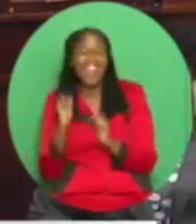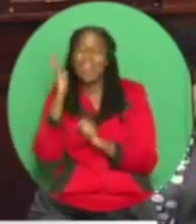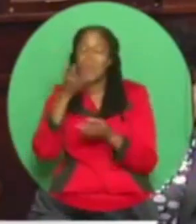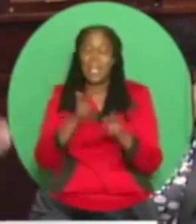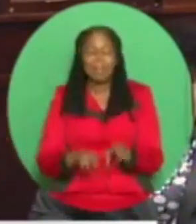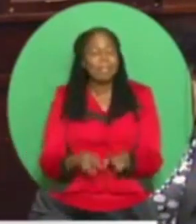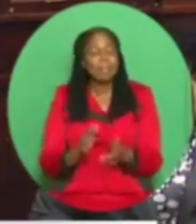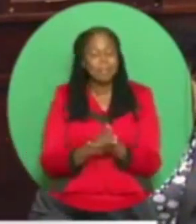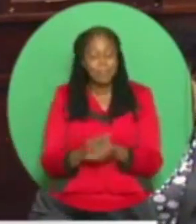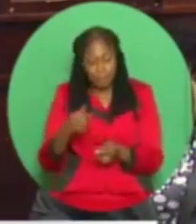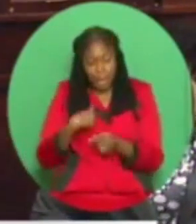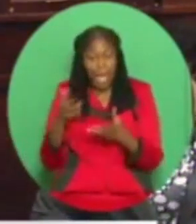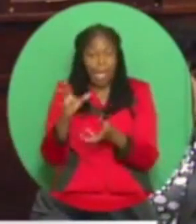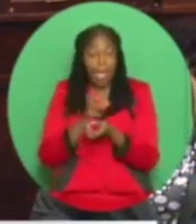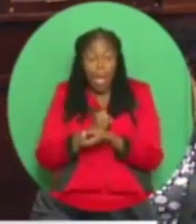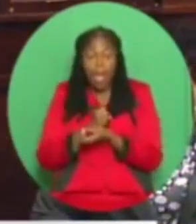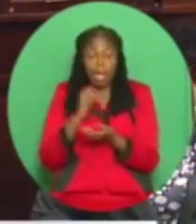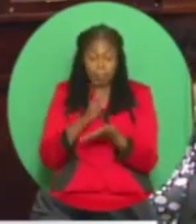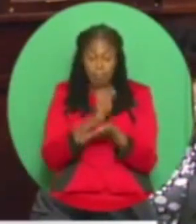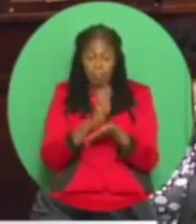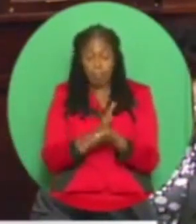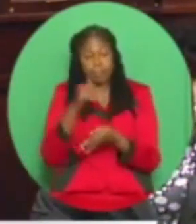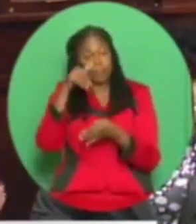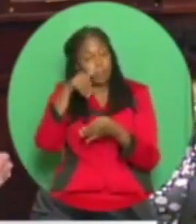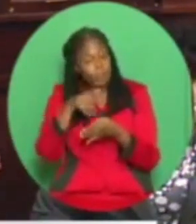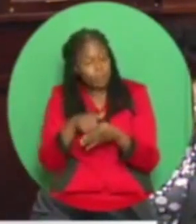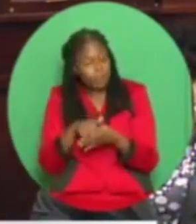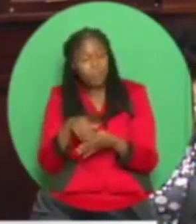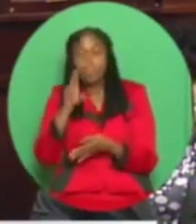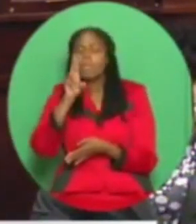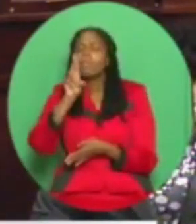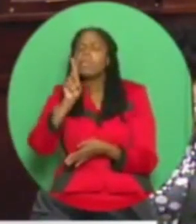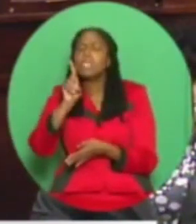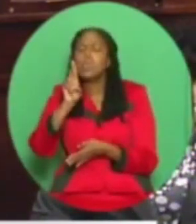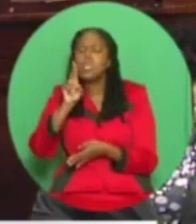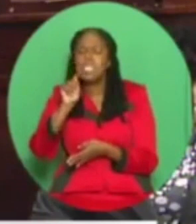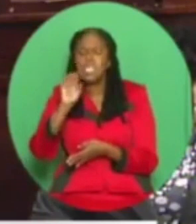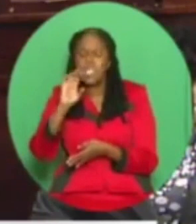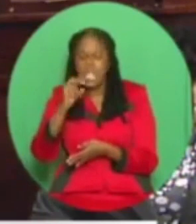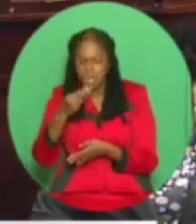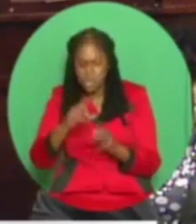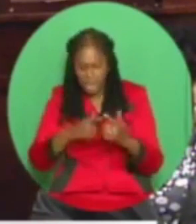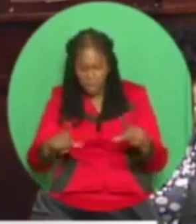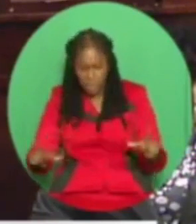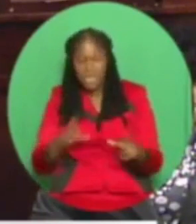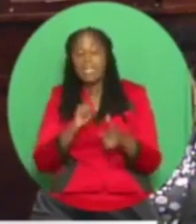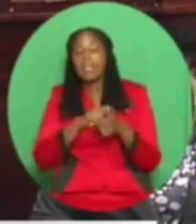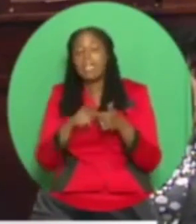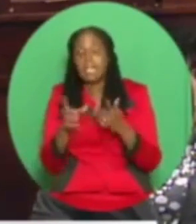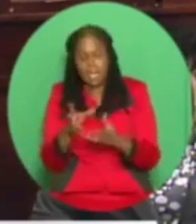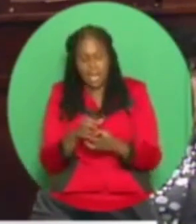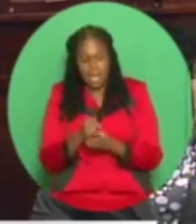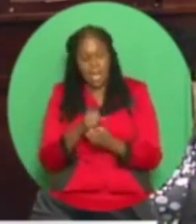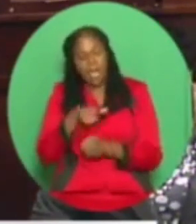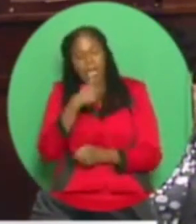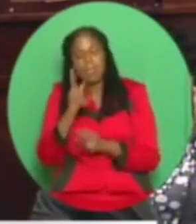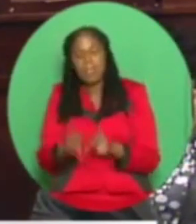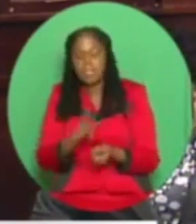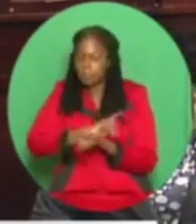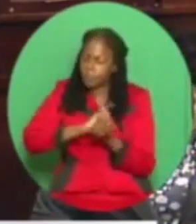I got the document in Dutch, and I have it in Dutch, and then of course I got someone to do it in English. Sunstone Equity